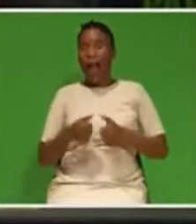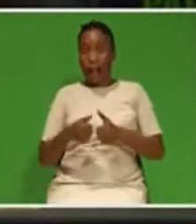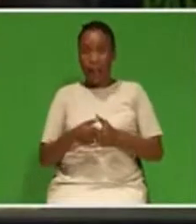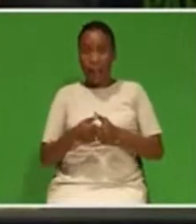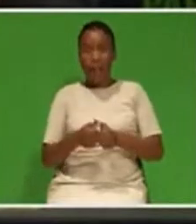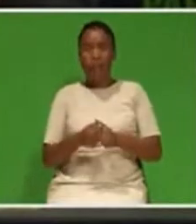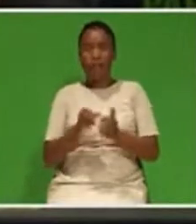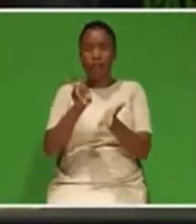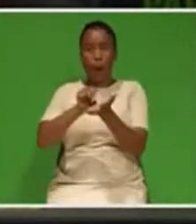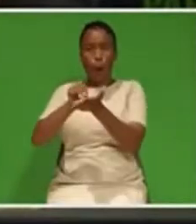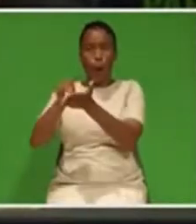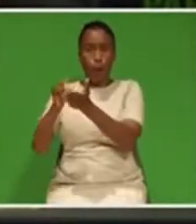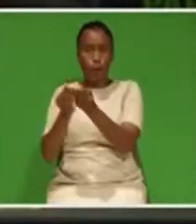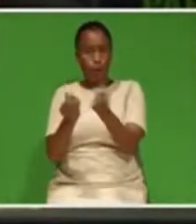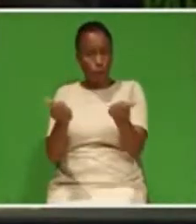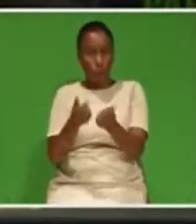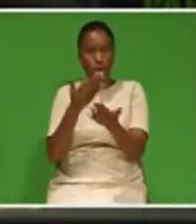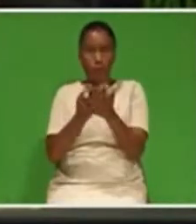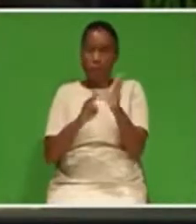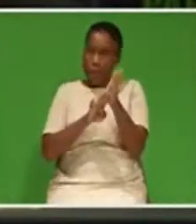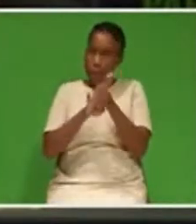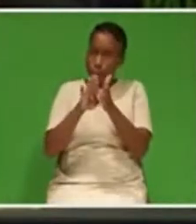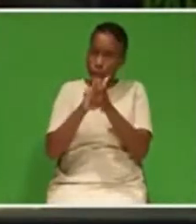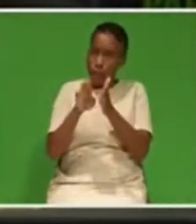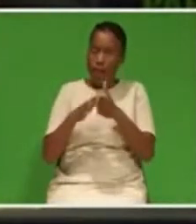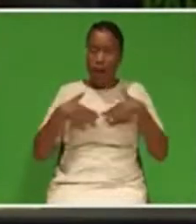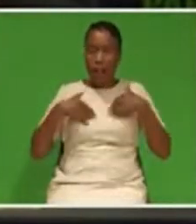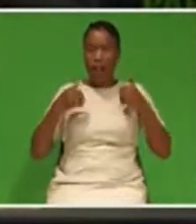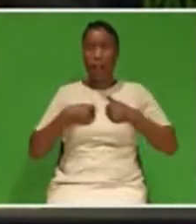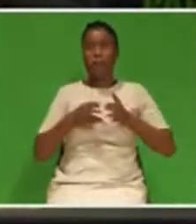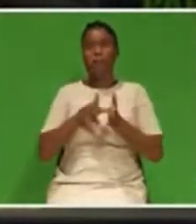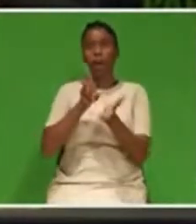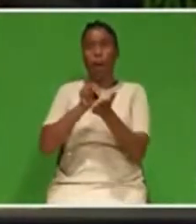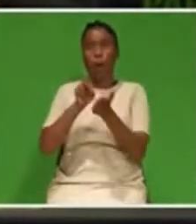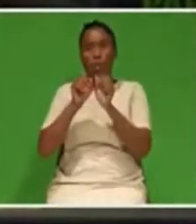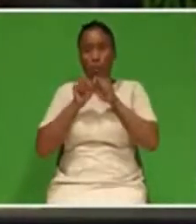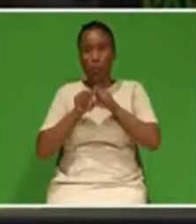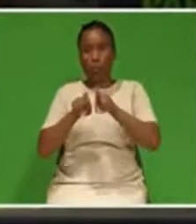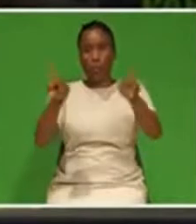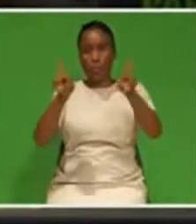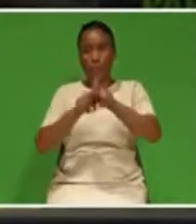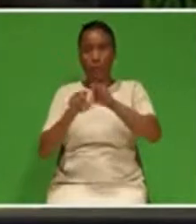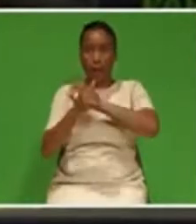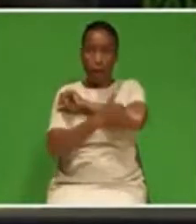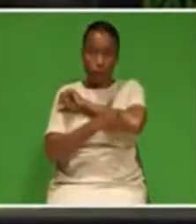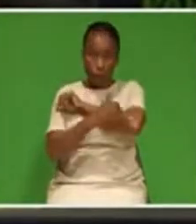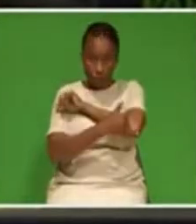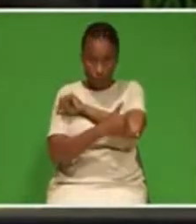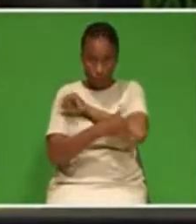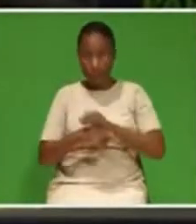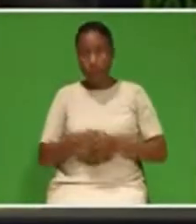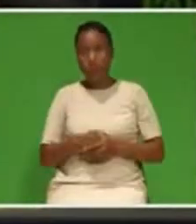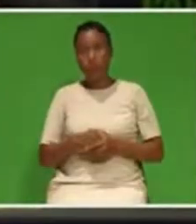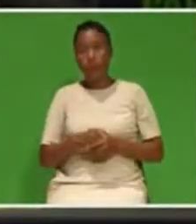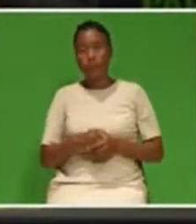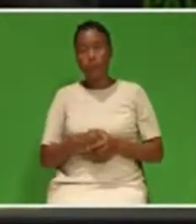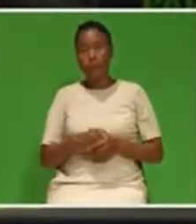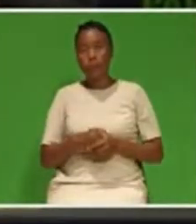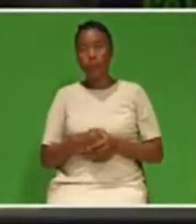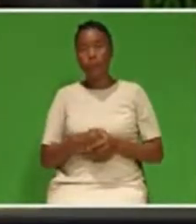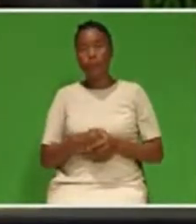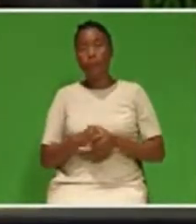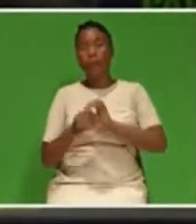improve management of health records throughout the country. As our country and the world